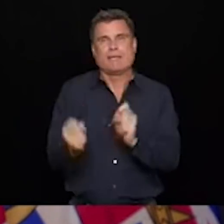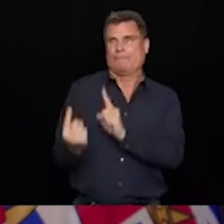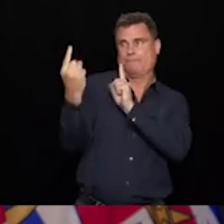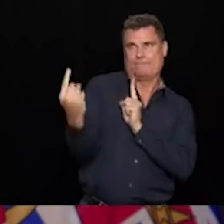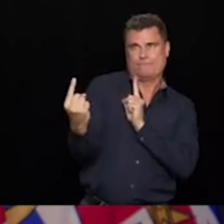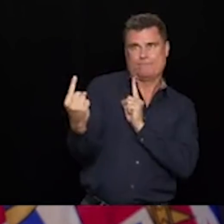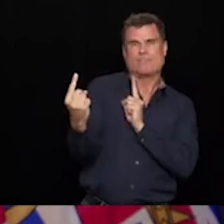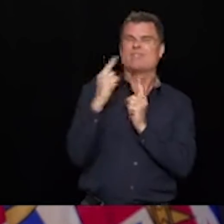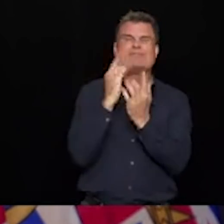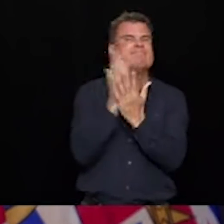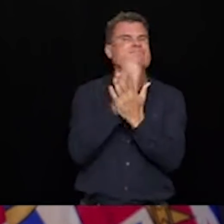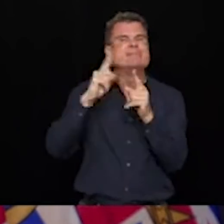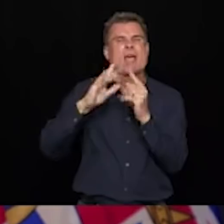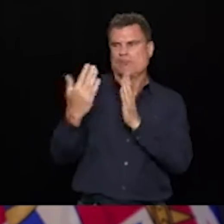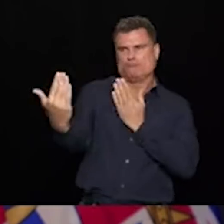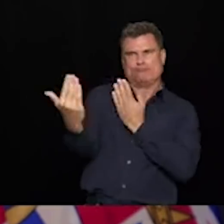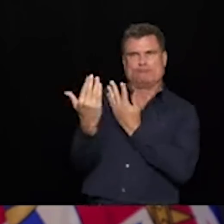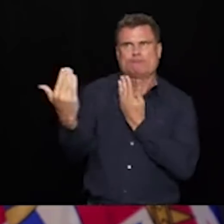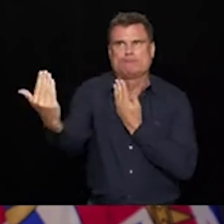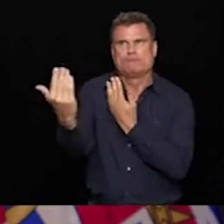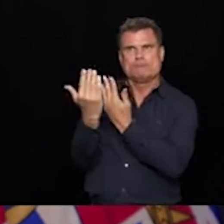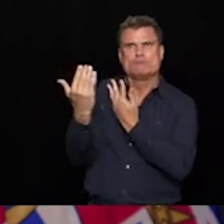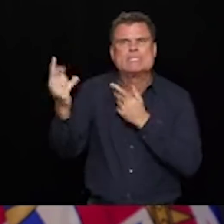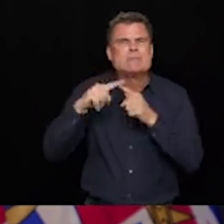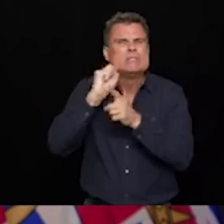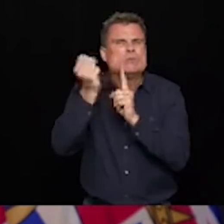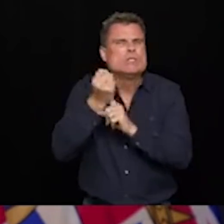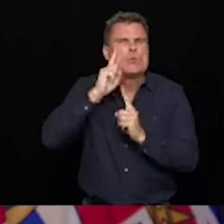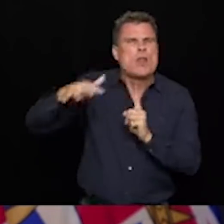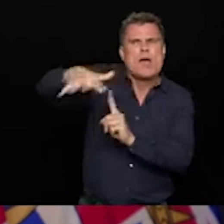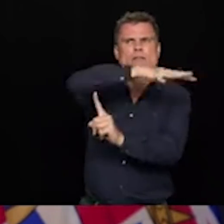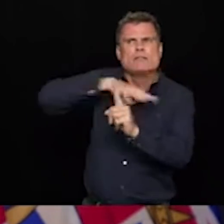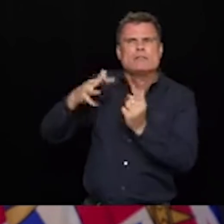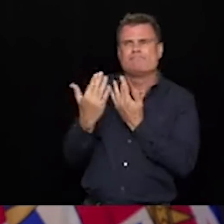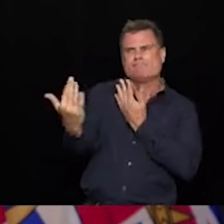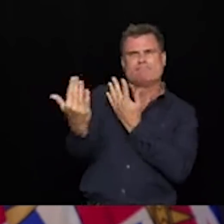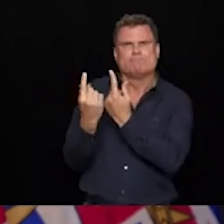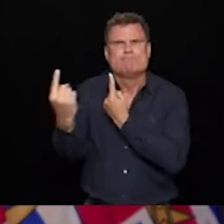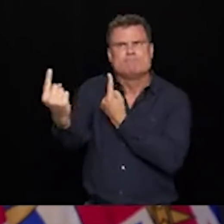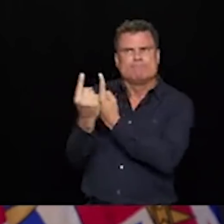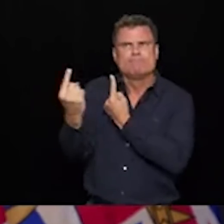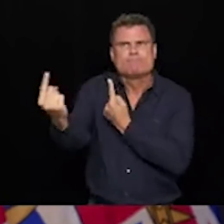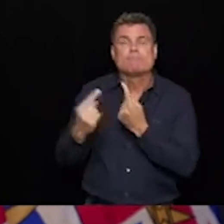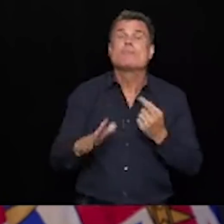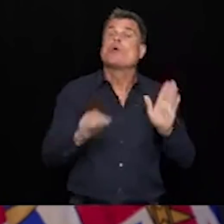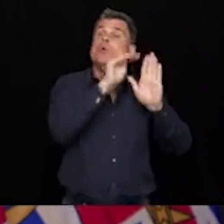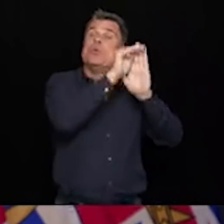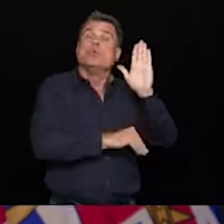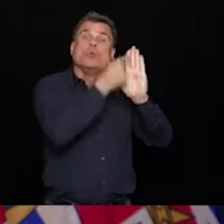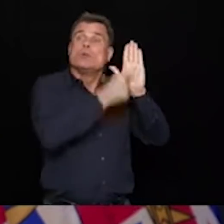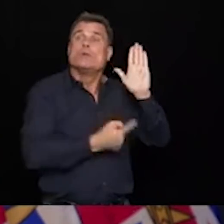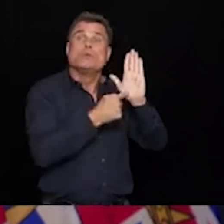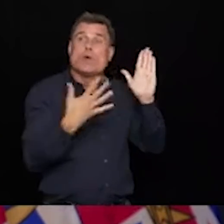situation and our own circumstances. But as a rule of thumb for people you don't know that you are spending time with,